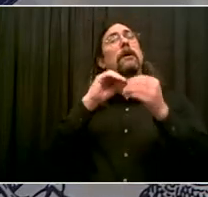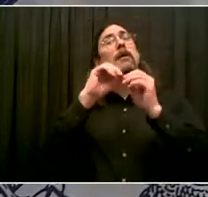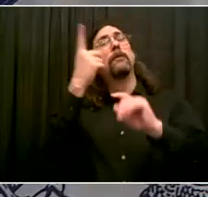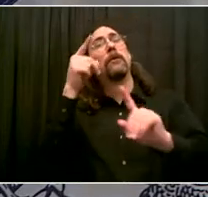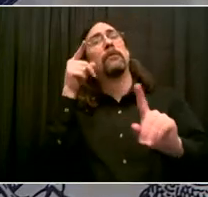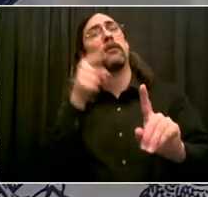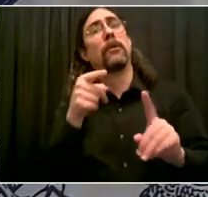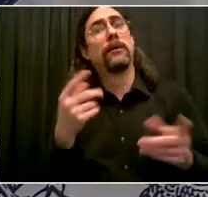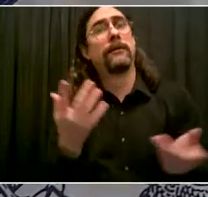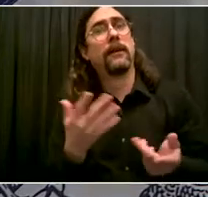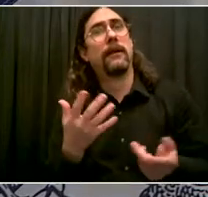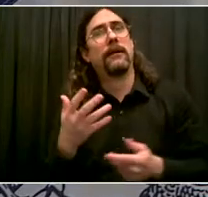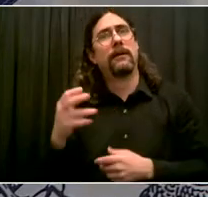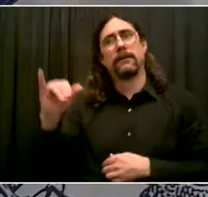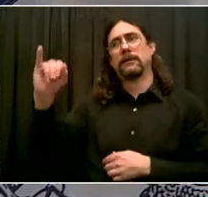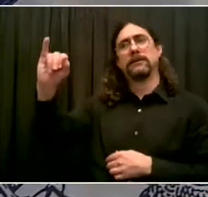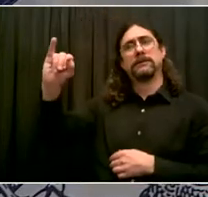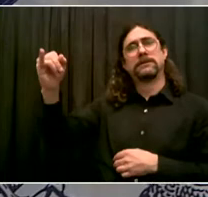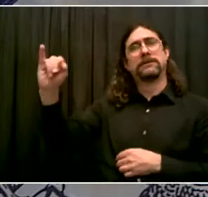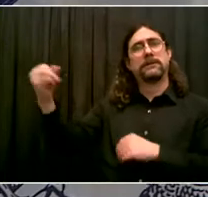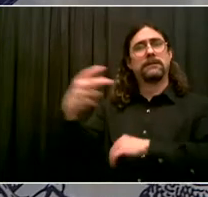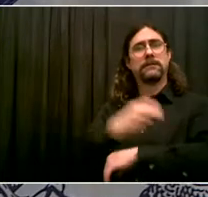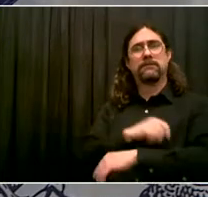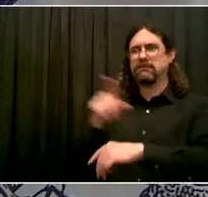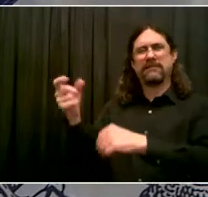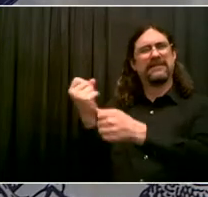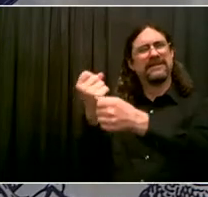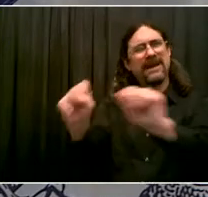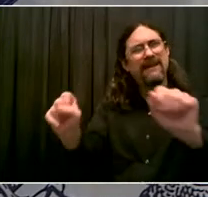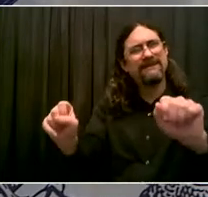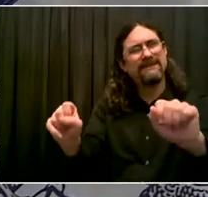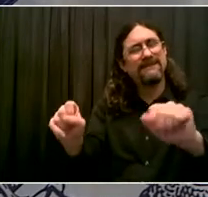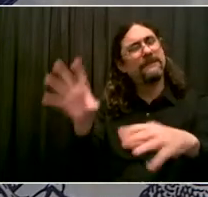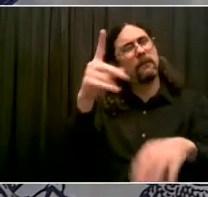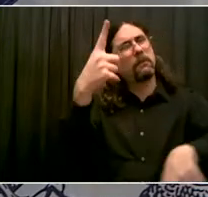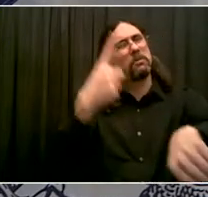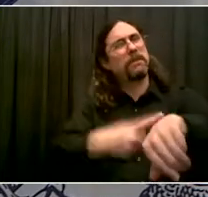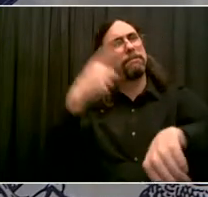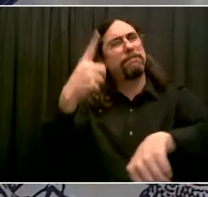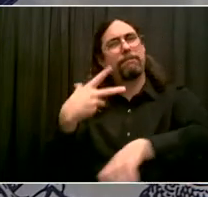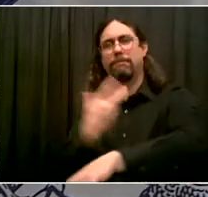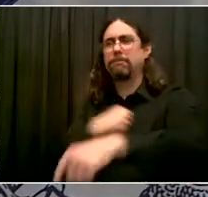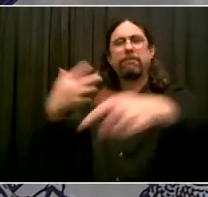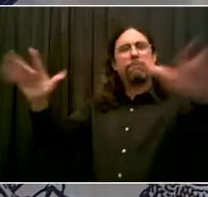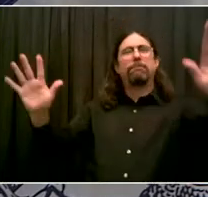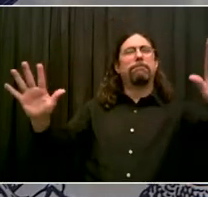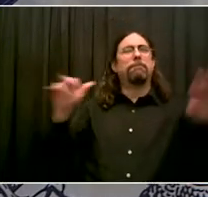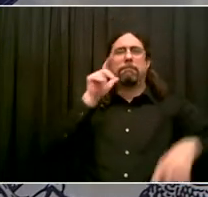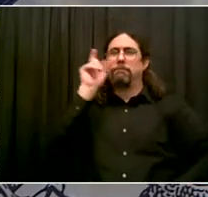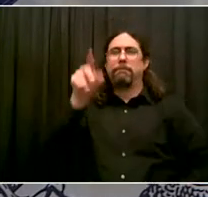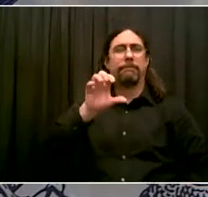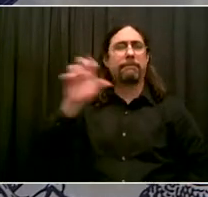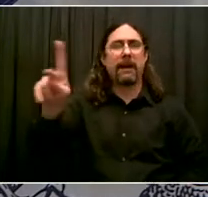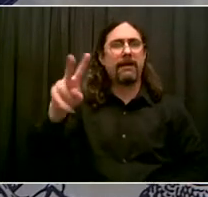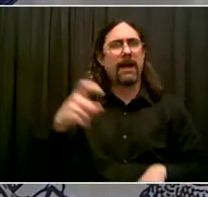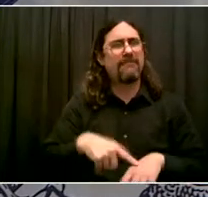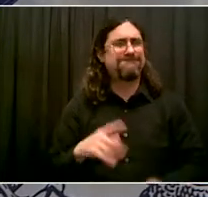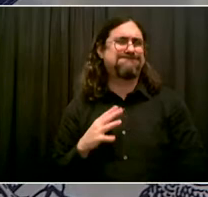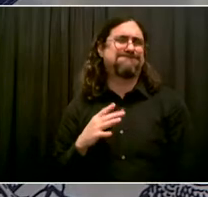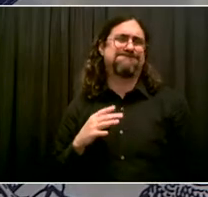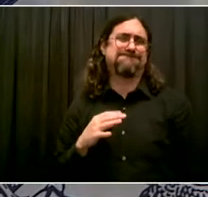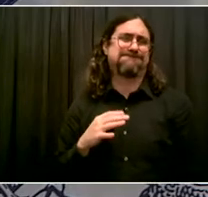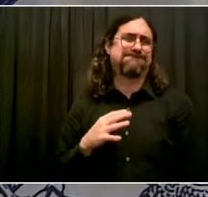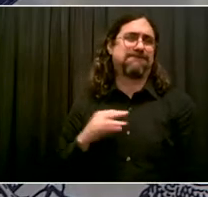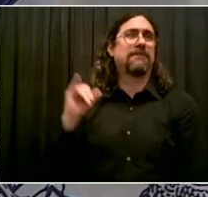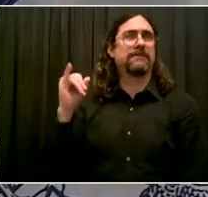It's literally going to take half as much effort for us to reach people now. And this is what puts us on that pathway to five million adults